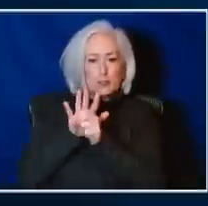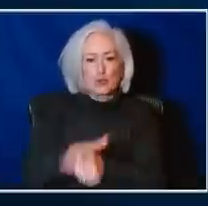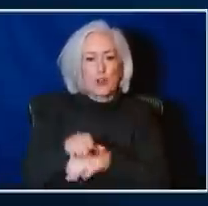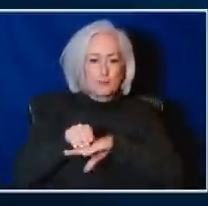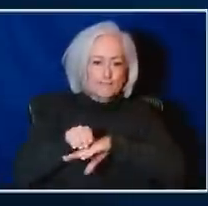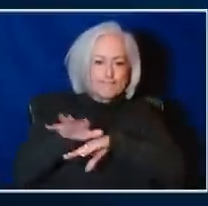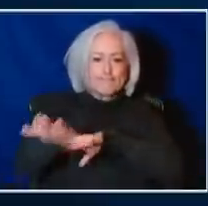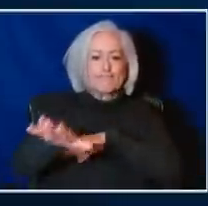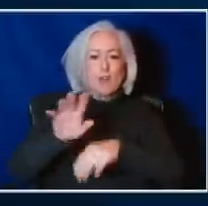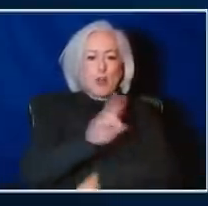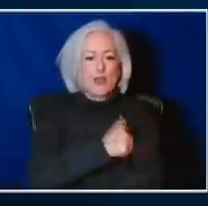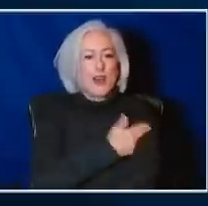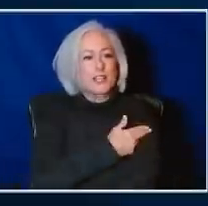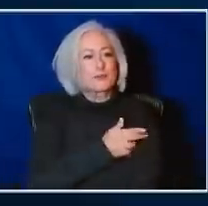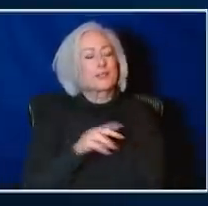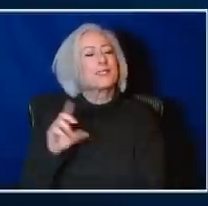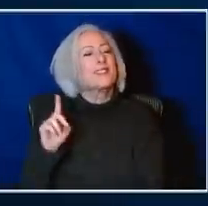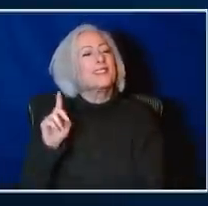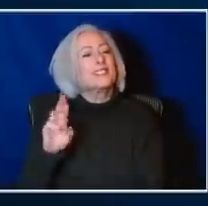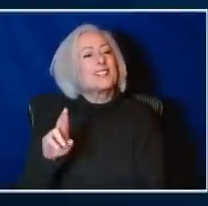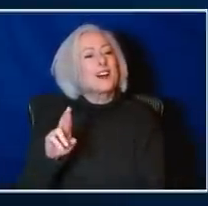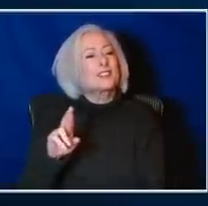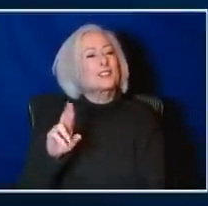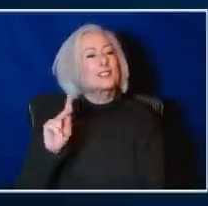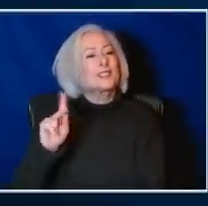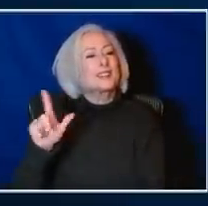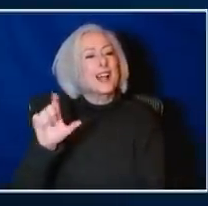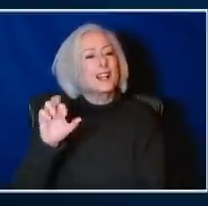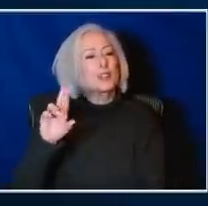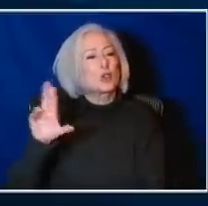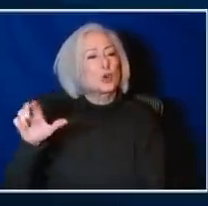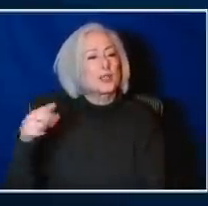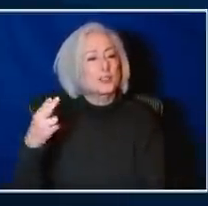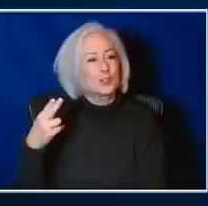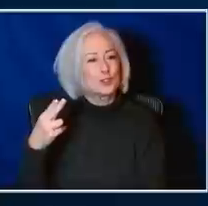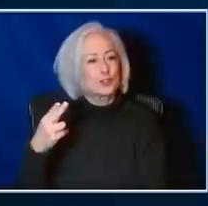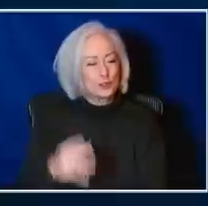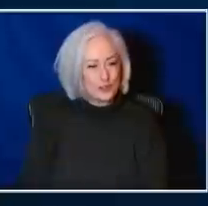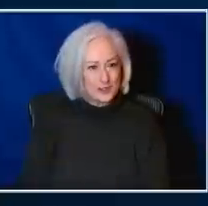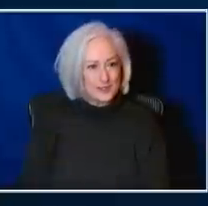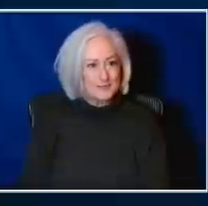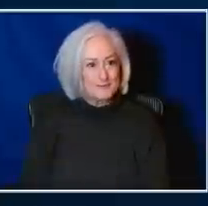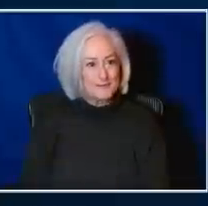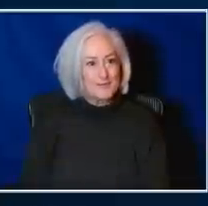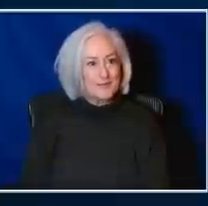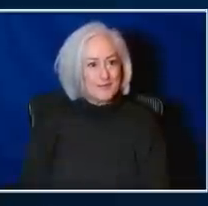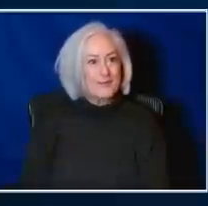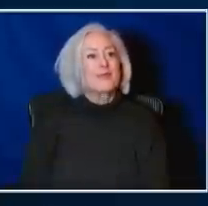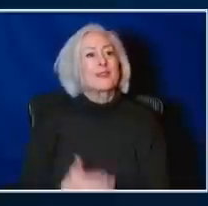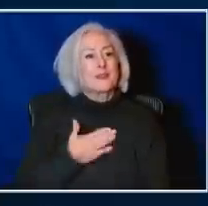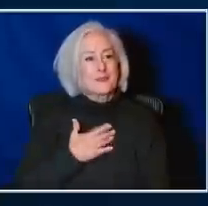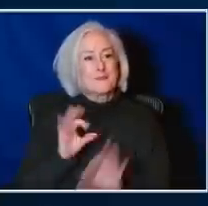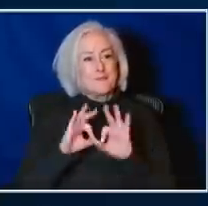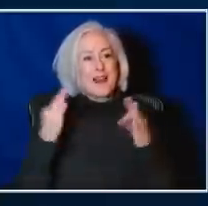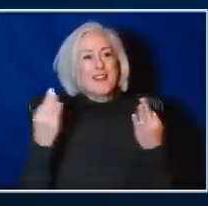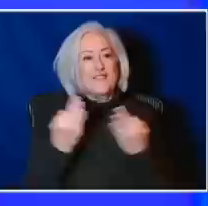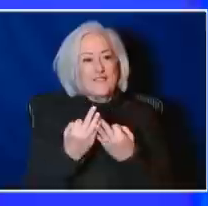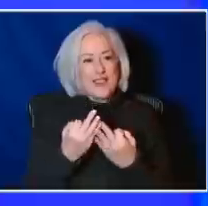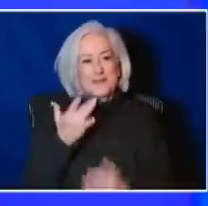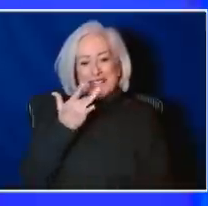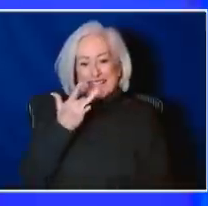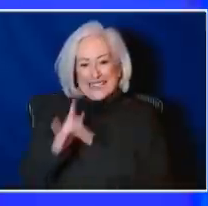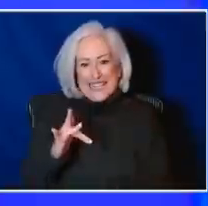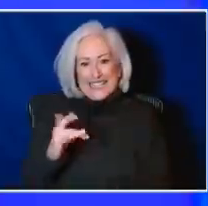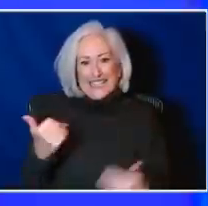Dr. Calderich, how about you in the holidays? Yeah, you know, we are a family who is lucky to have lots of little kids running around